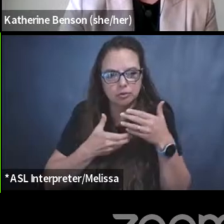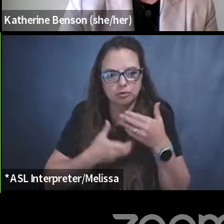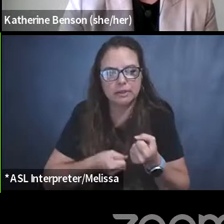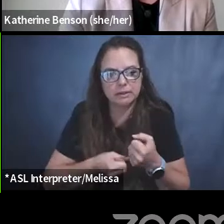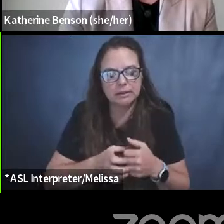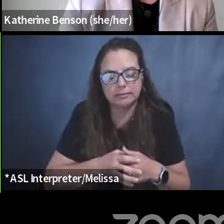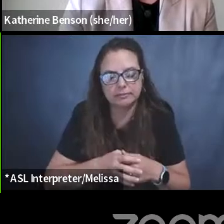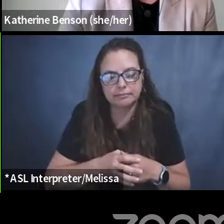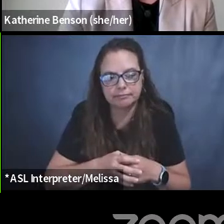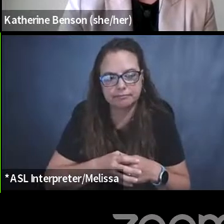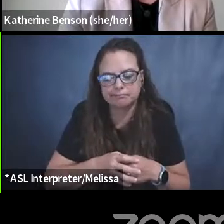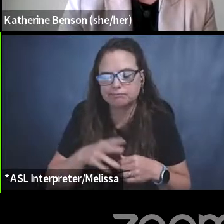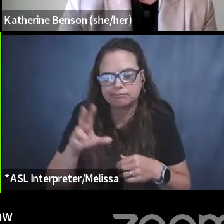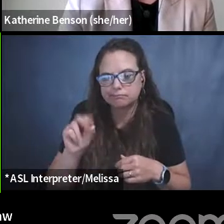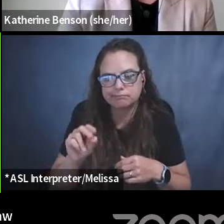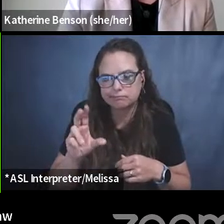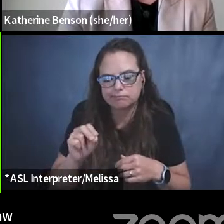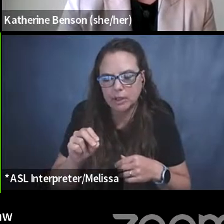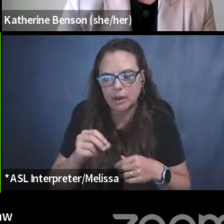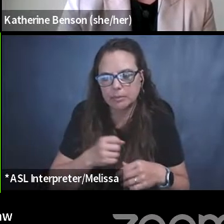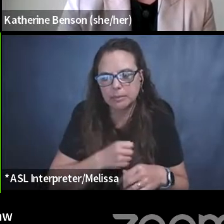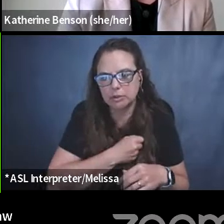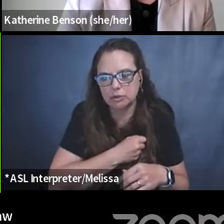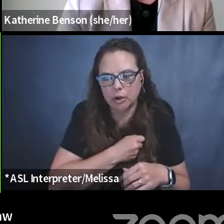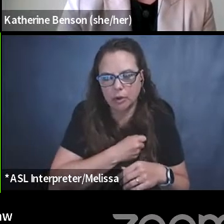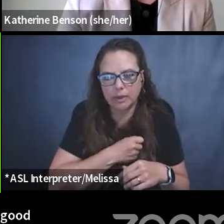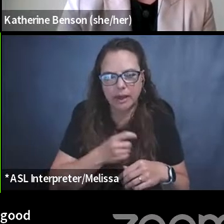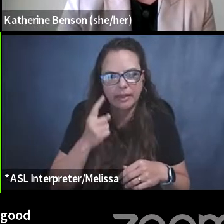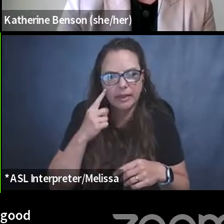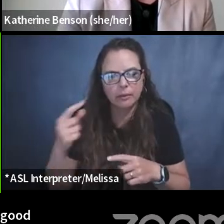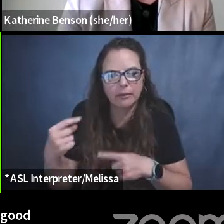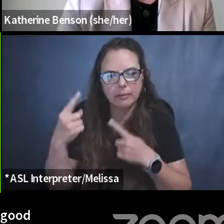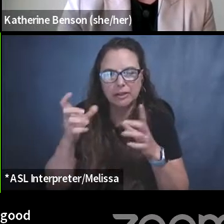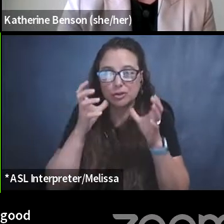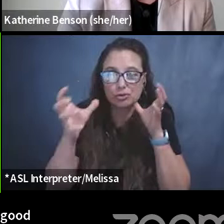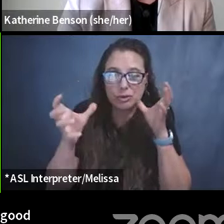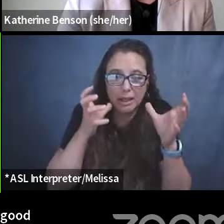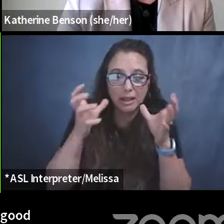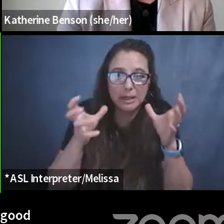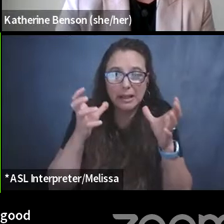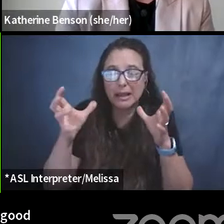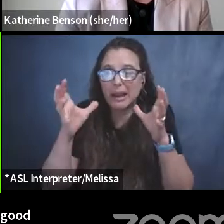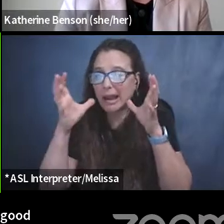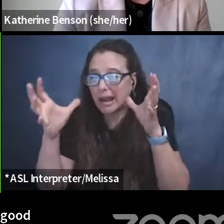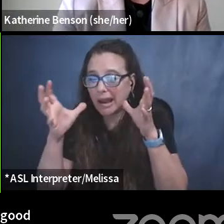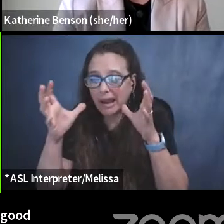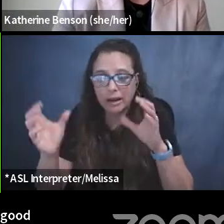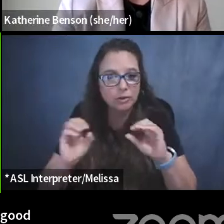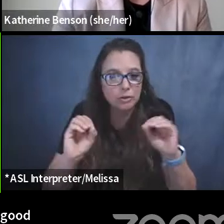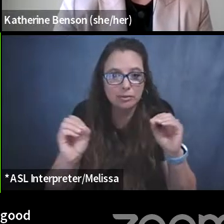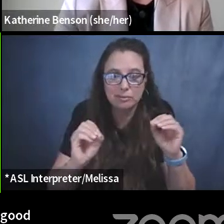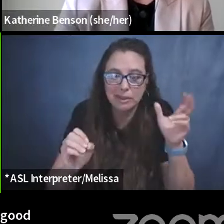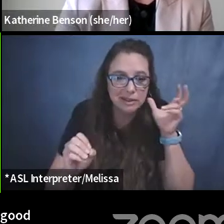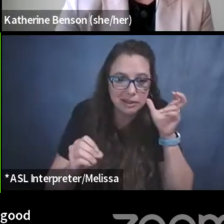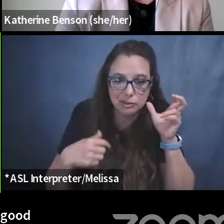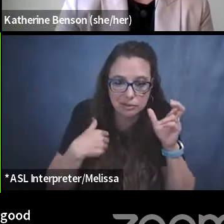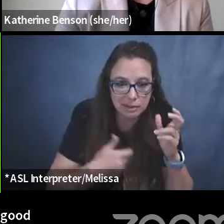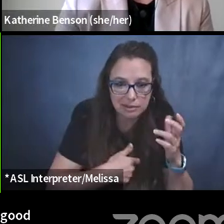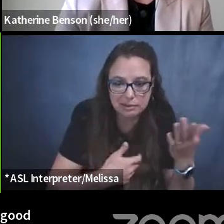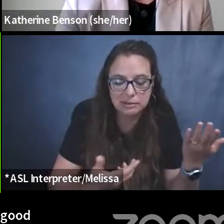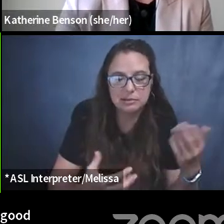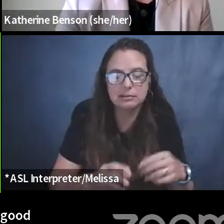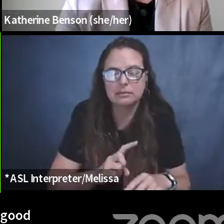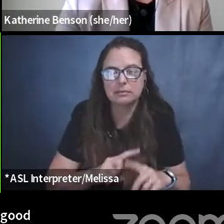so no, I'm sorry. I, I think we, we've been screaming into the abyss so far. Um, but